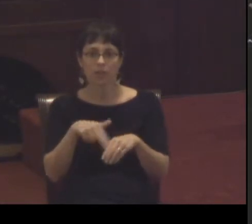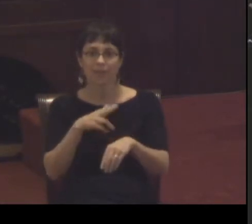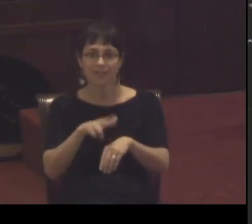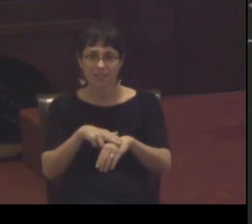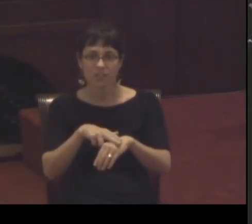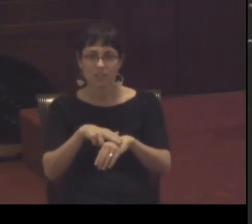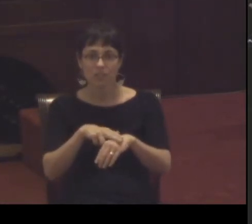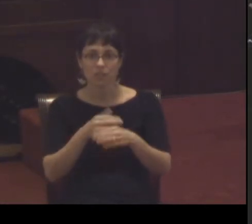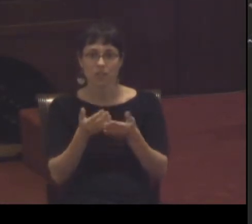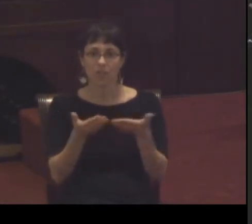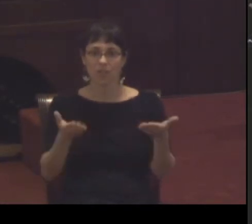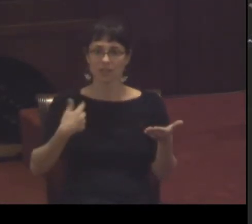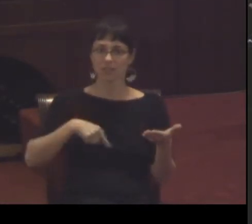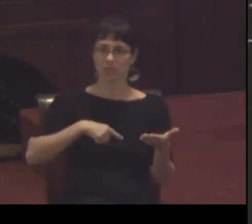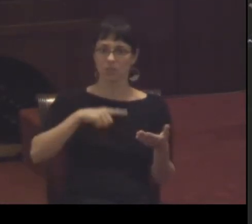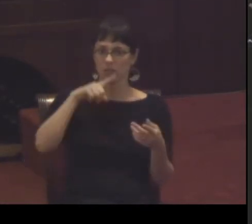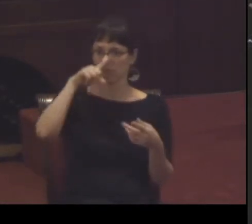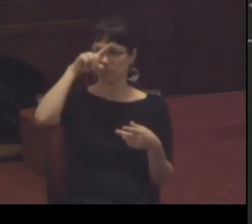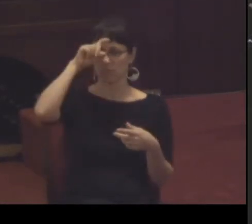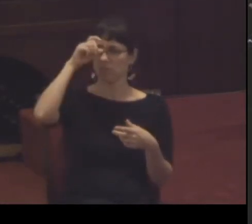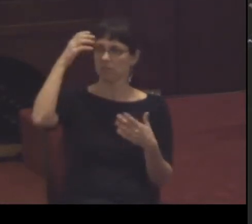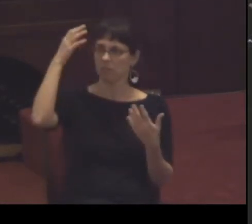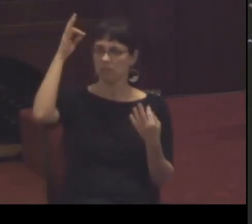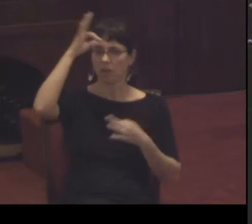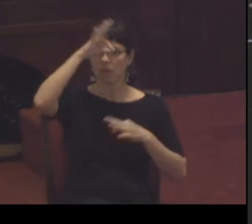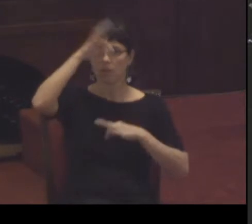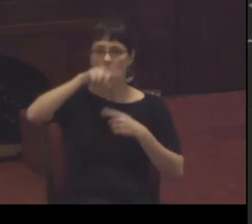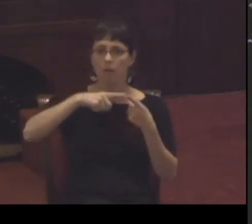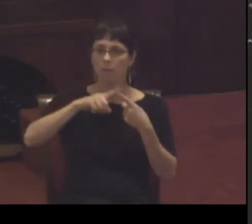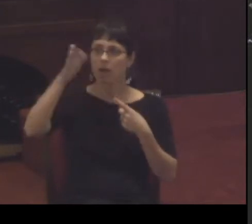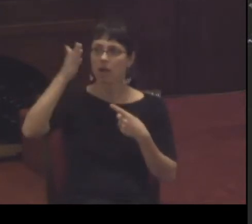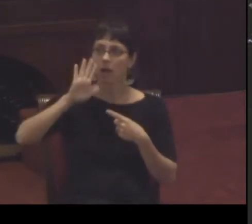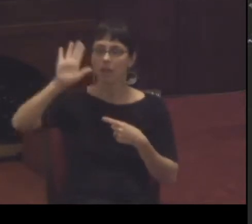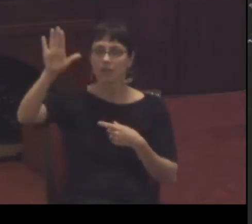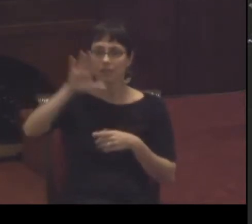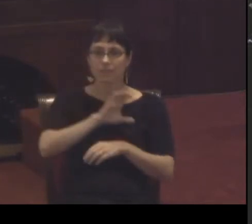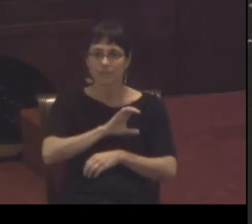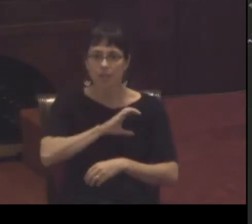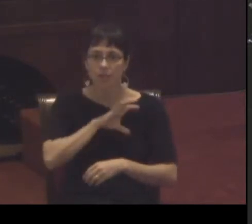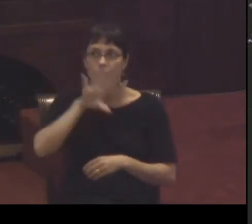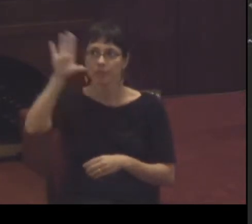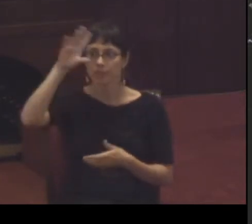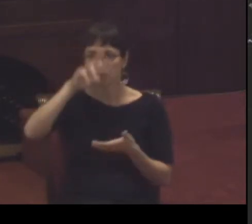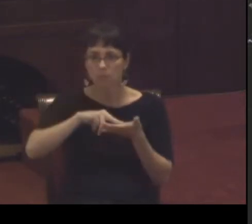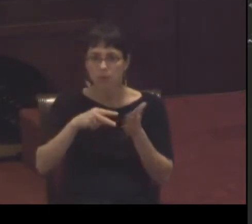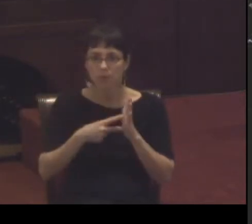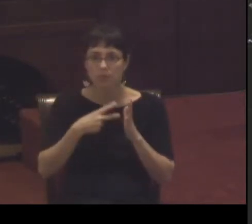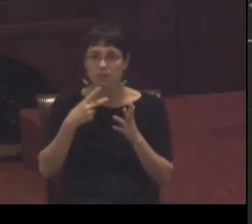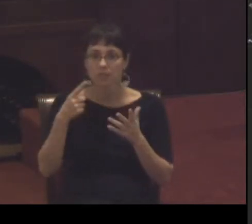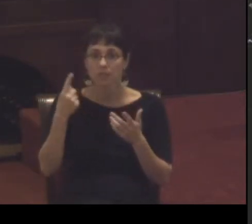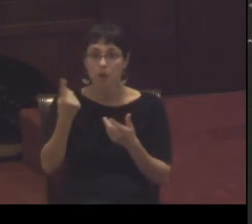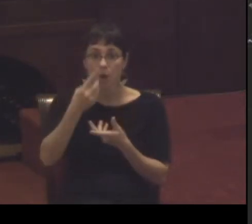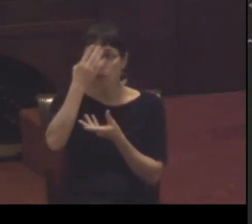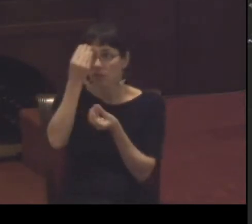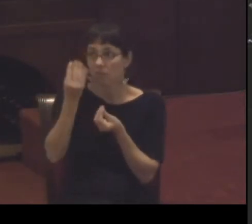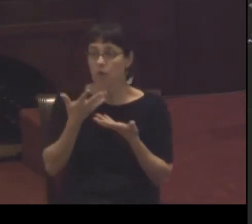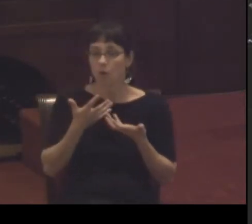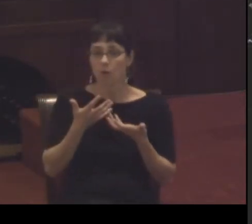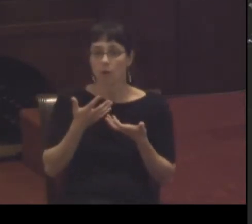about God's character things about God's purposes that only can be known if he chooses to tell them to us